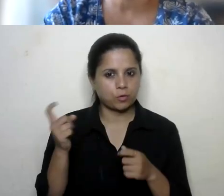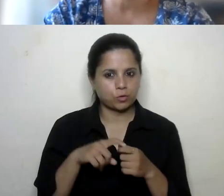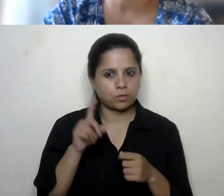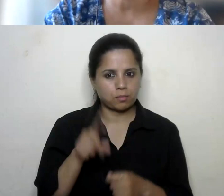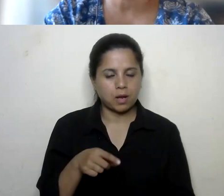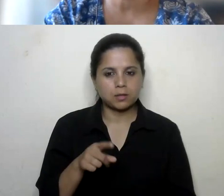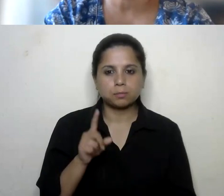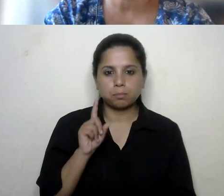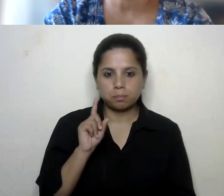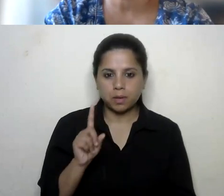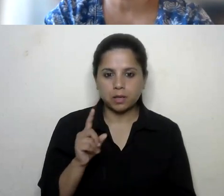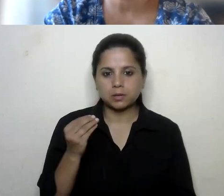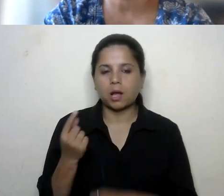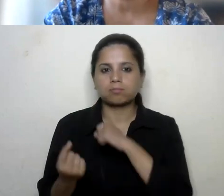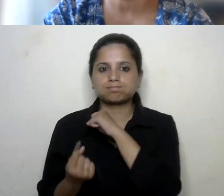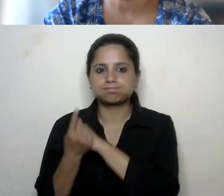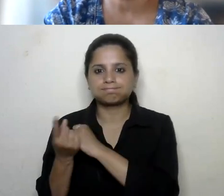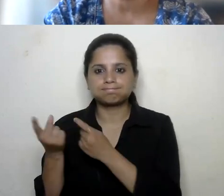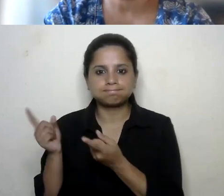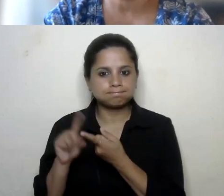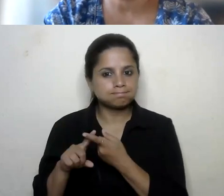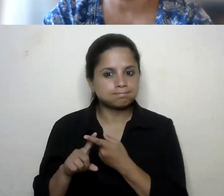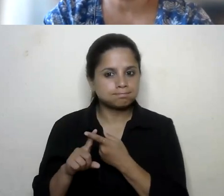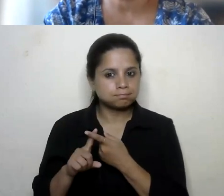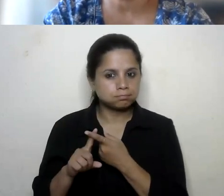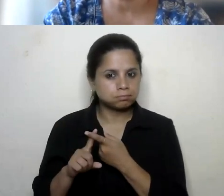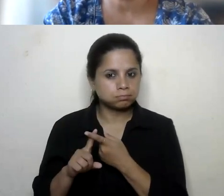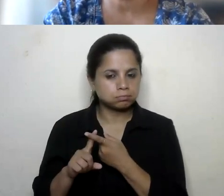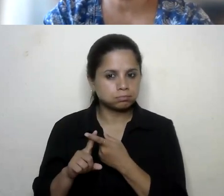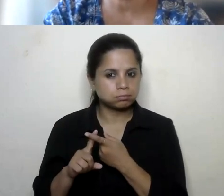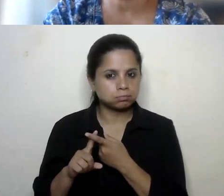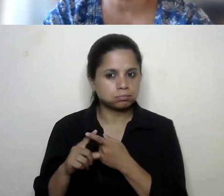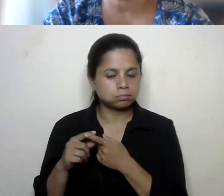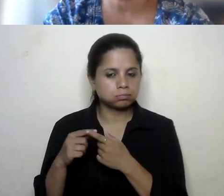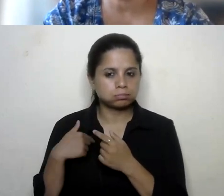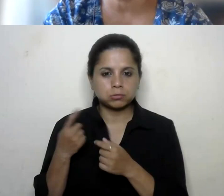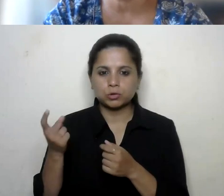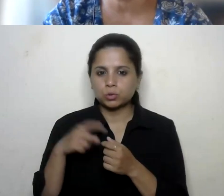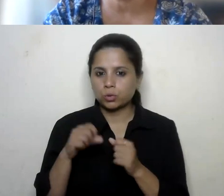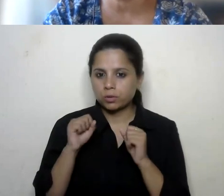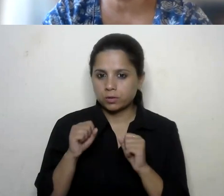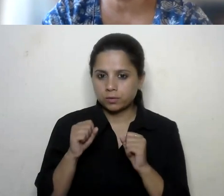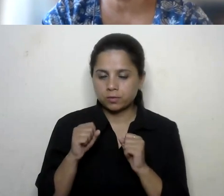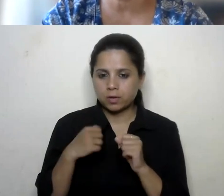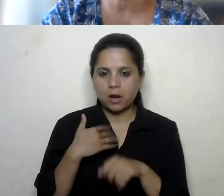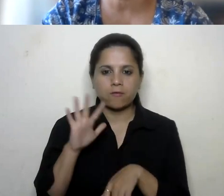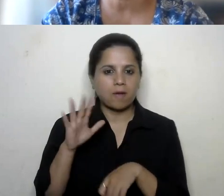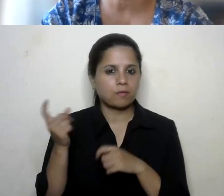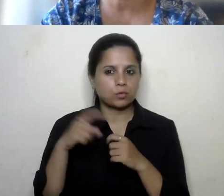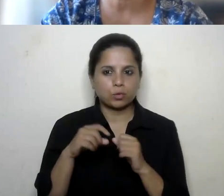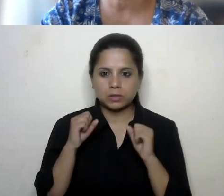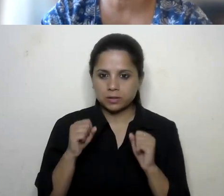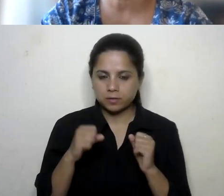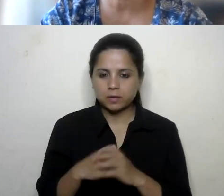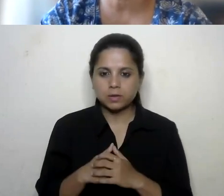unforeseeable reason which came up suddenly today i couldn't come at five anyway